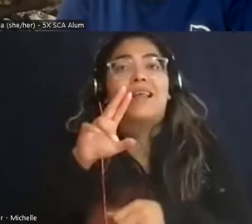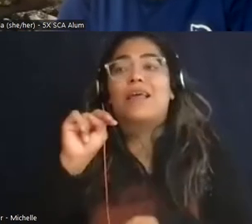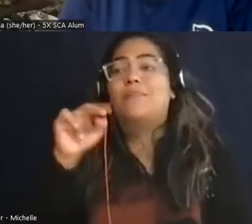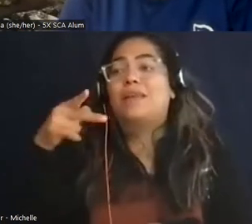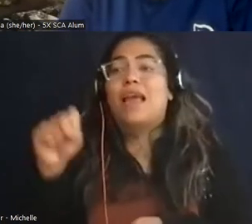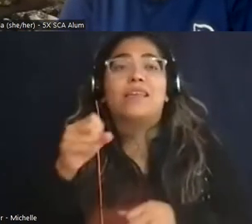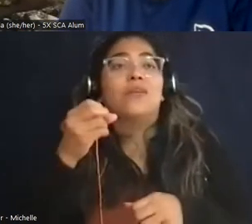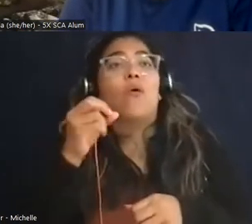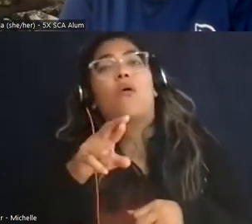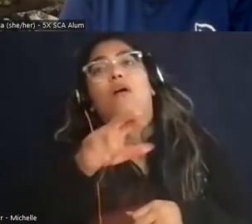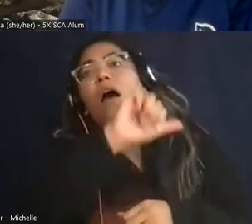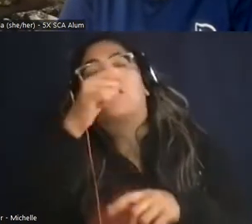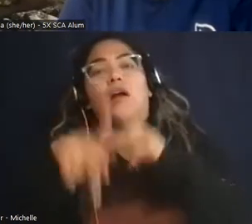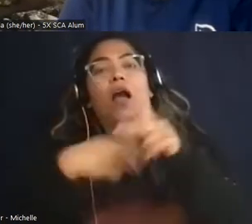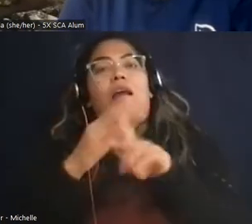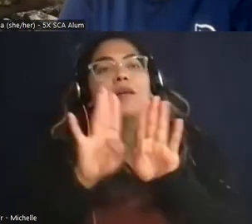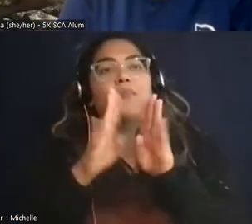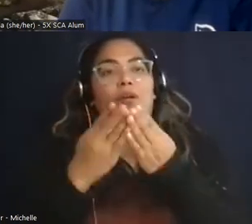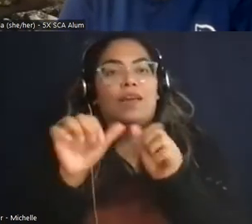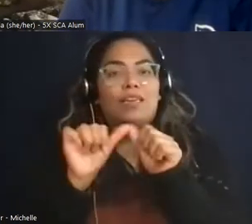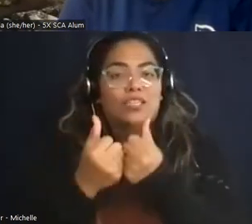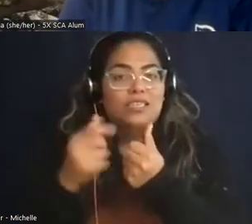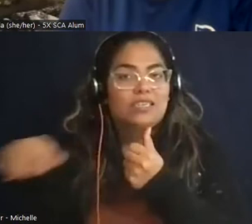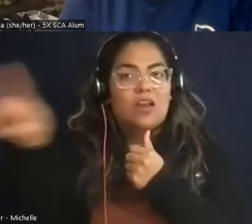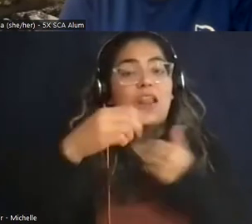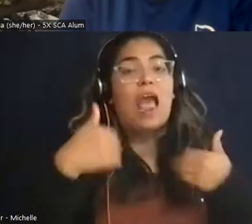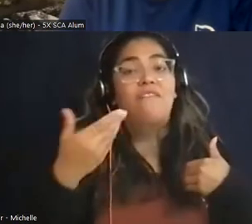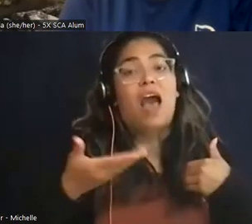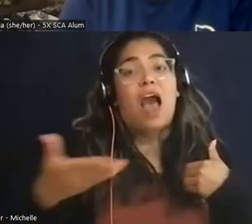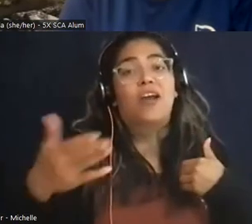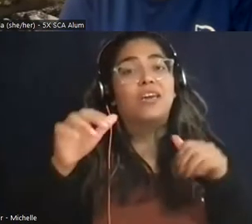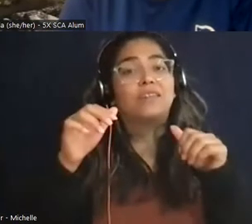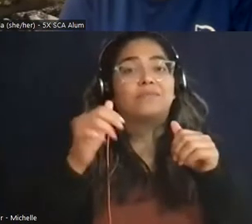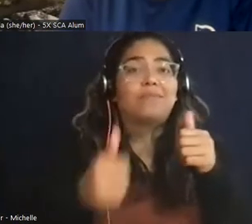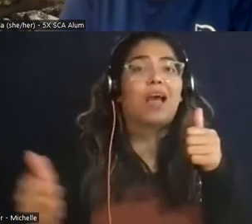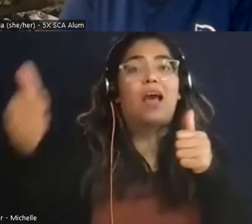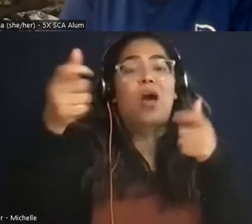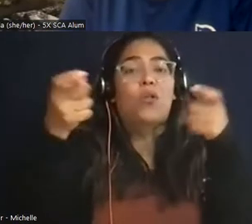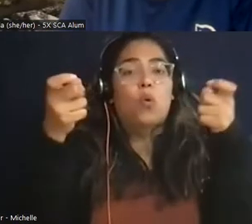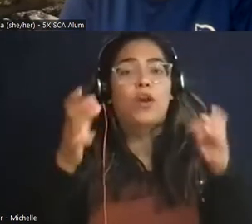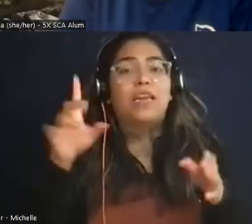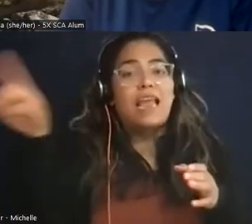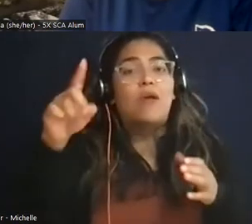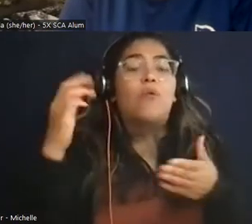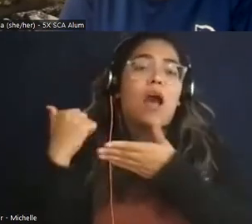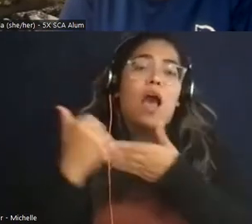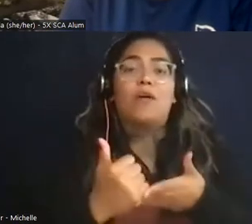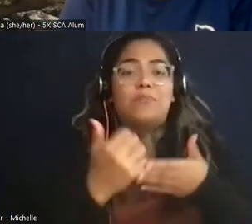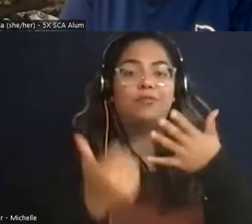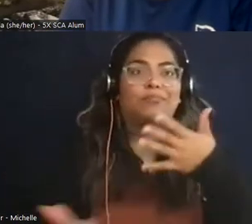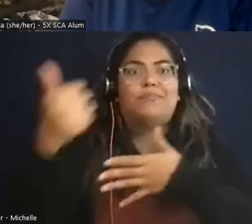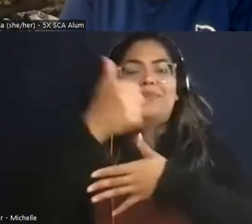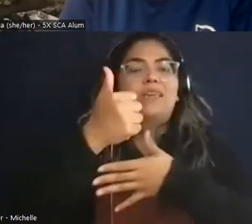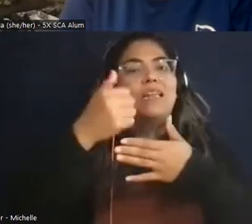land bureau agency um they are hiring authorities that you can use that will escalate you to the top of the list if you use them